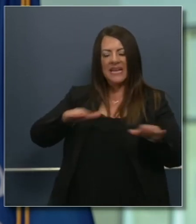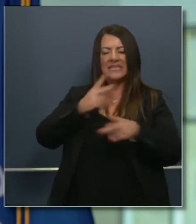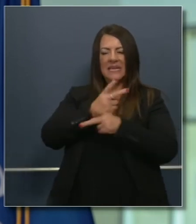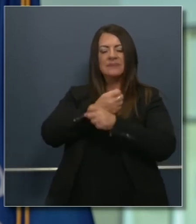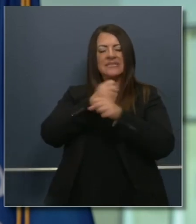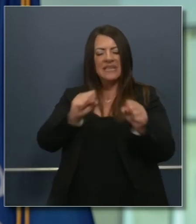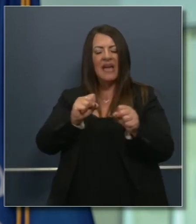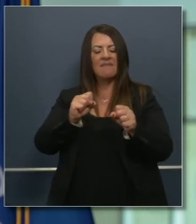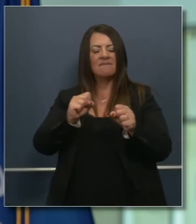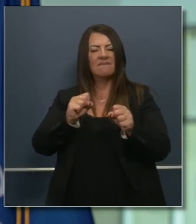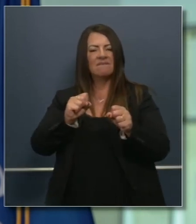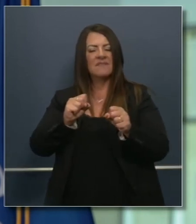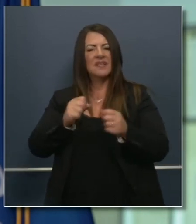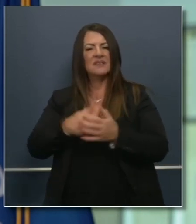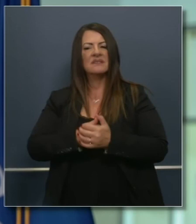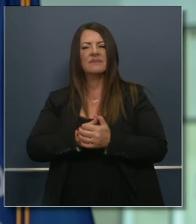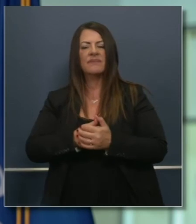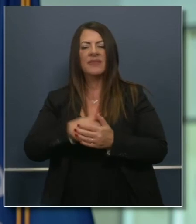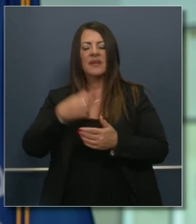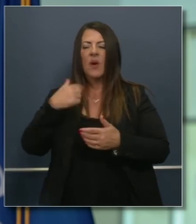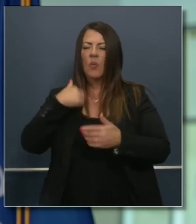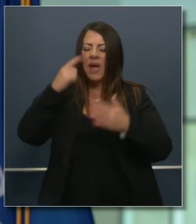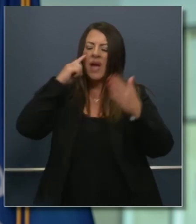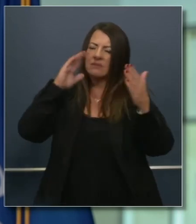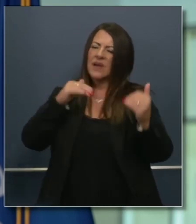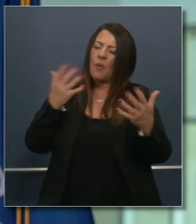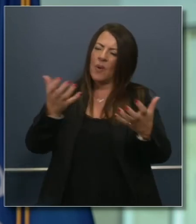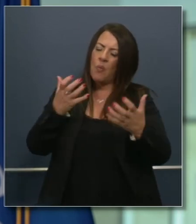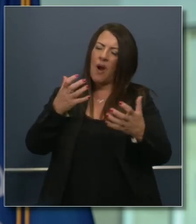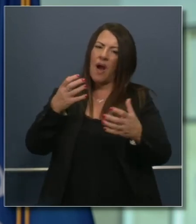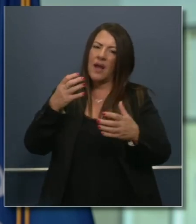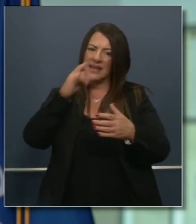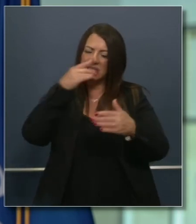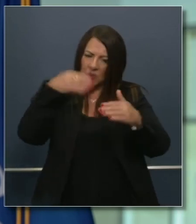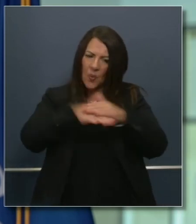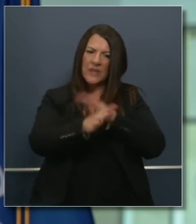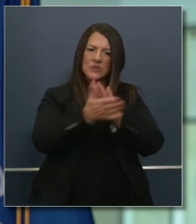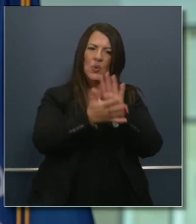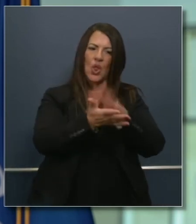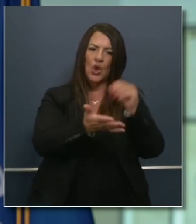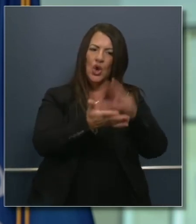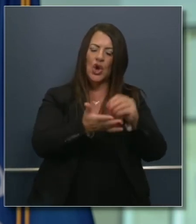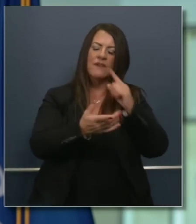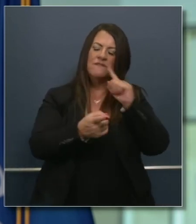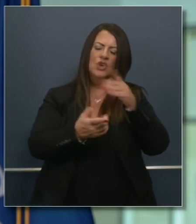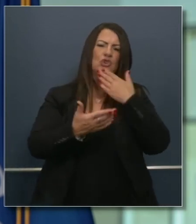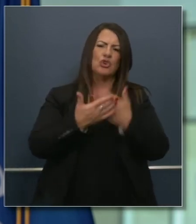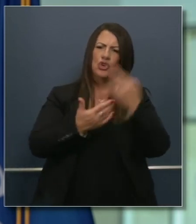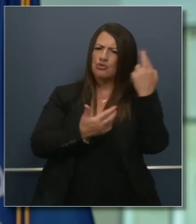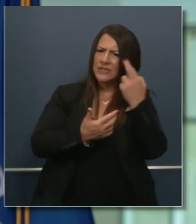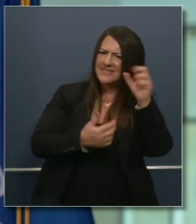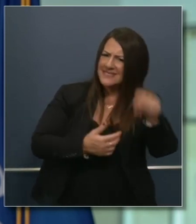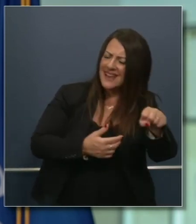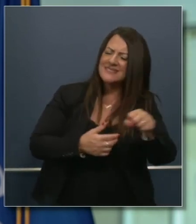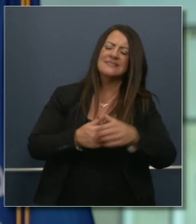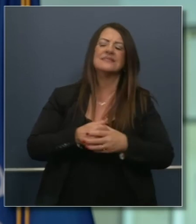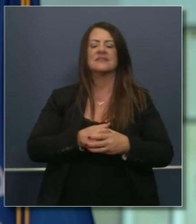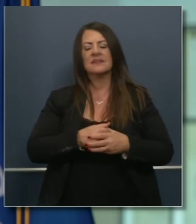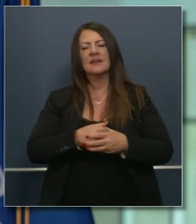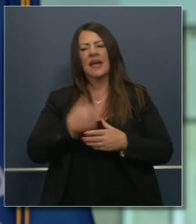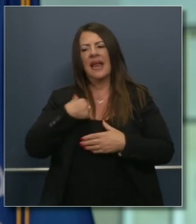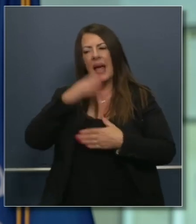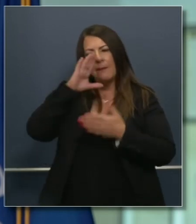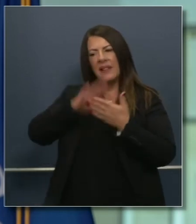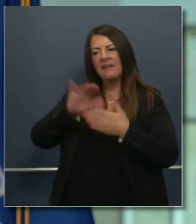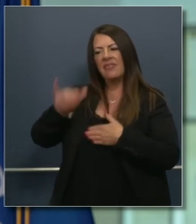Our default remains in-person education for all of the reasons that we've stated and all the reasons I know that the leadership of that school